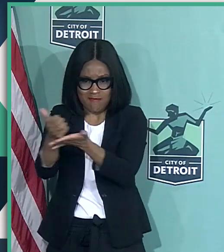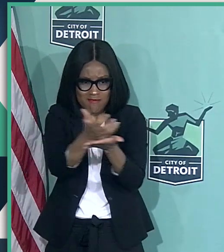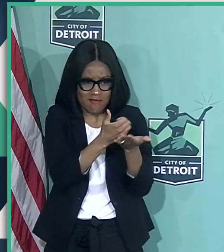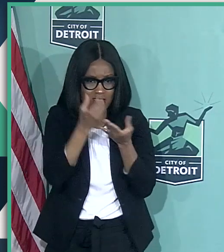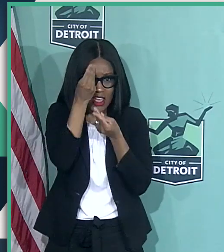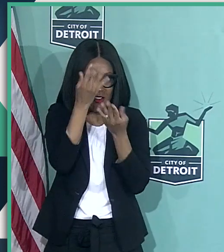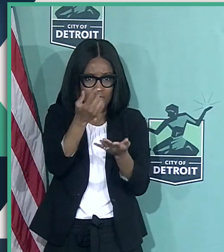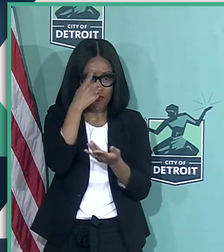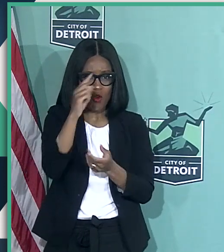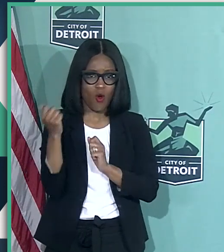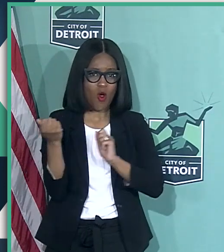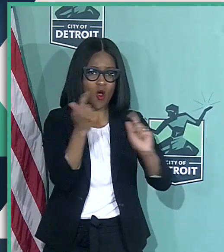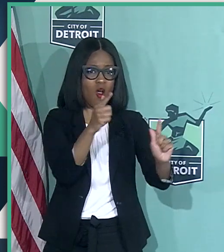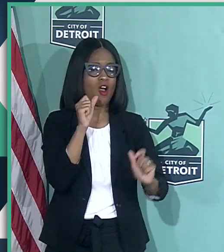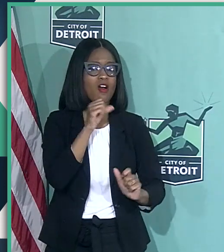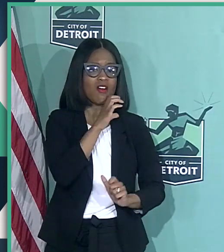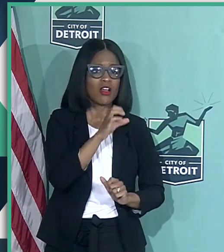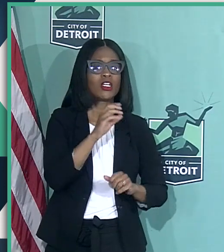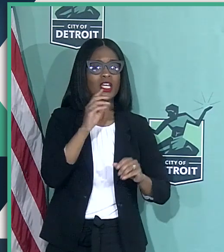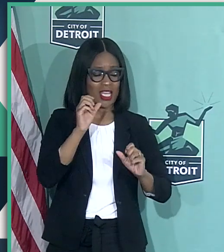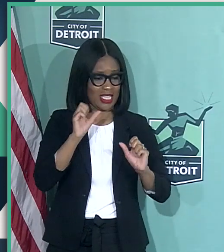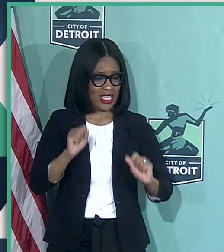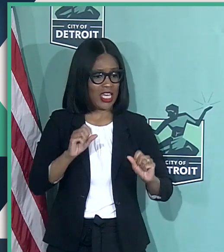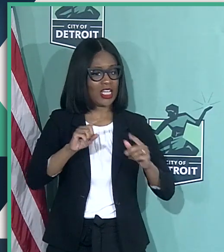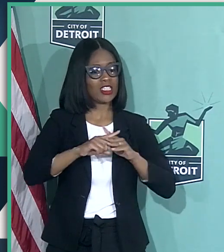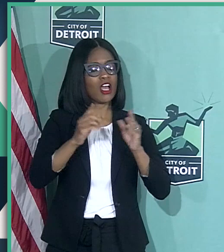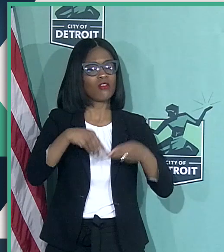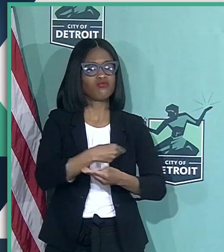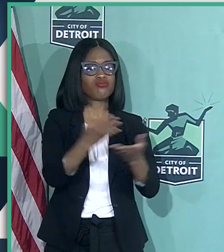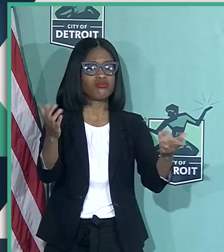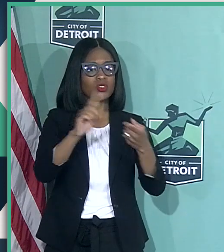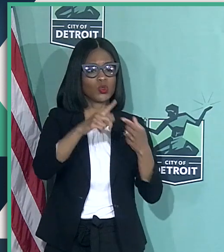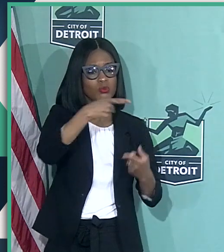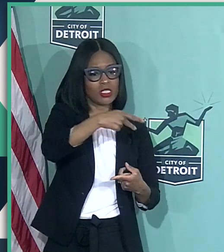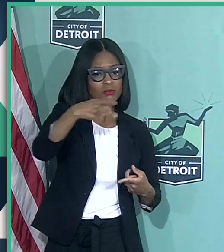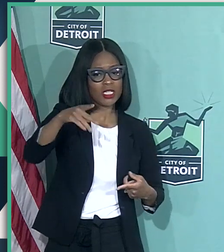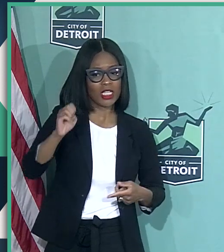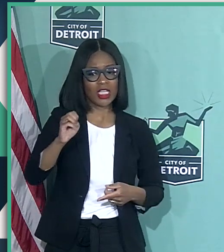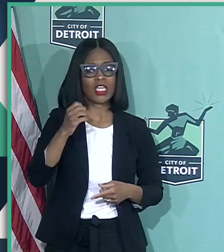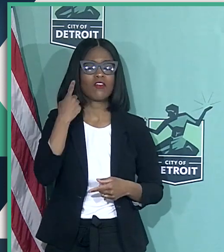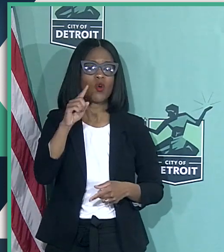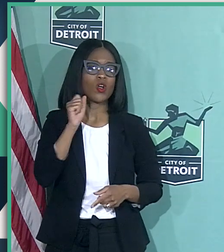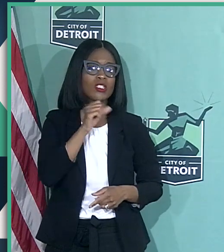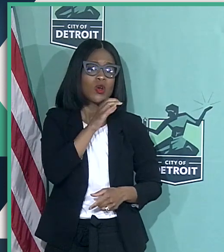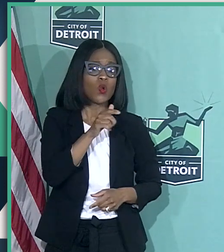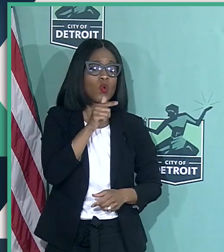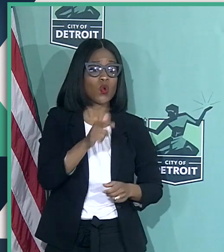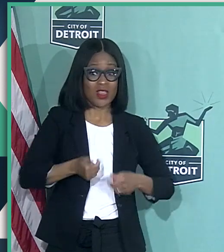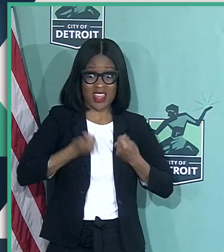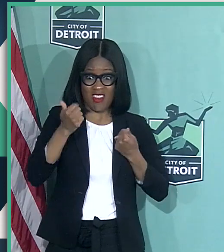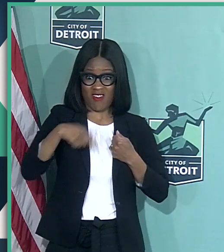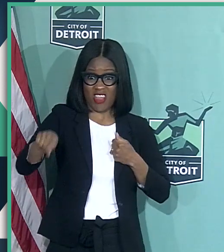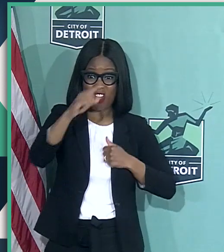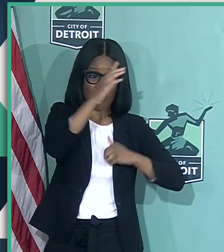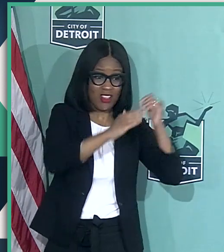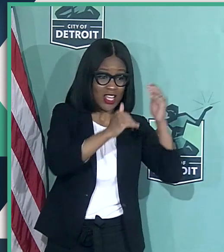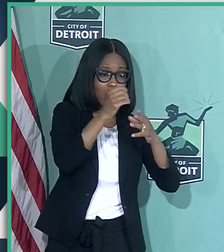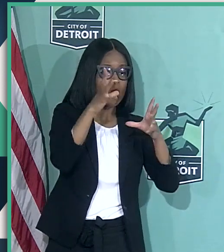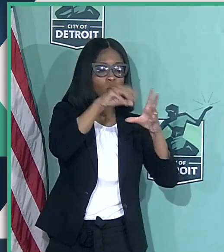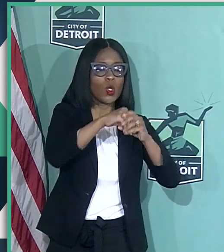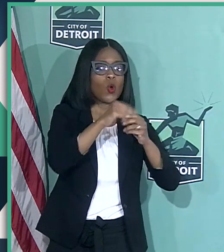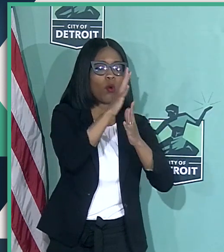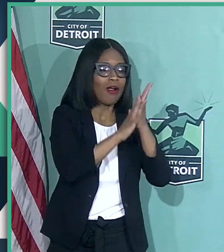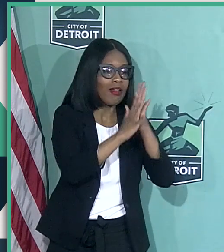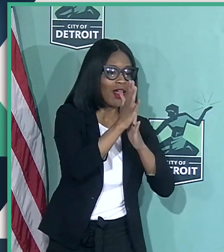We'll be able to distribute PPE to every senior living in the senior facilities, including masks, gloves,